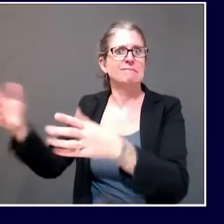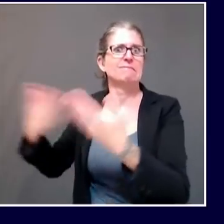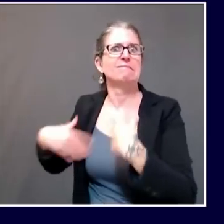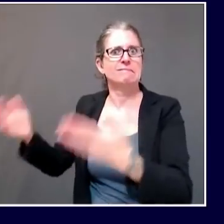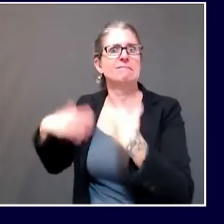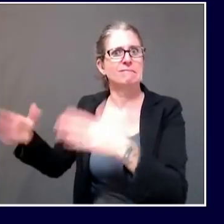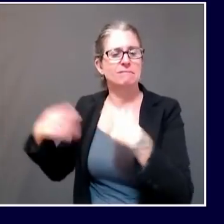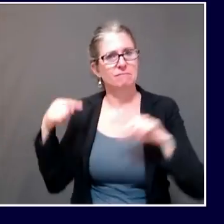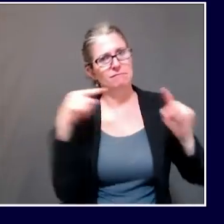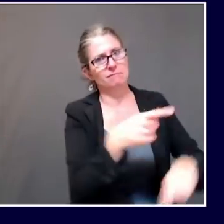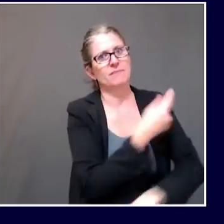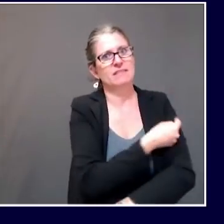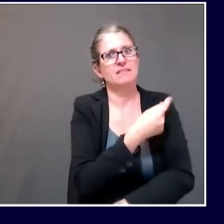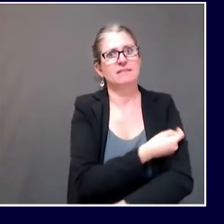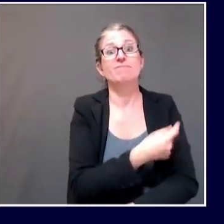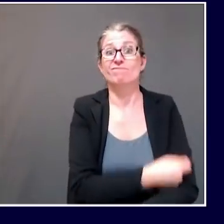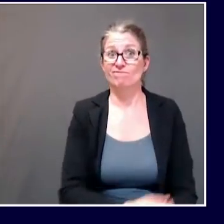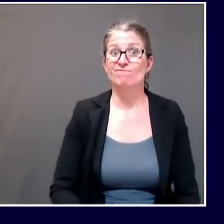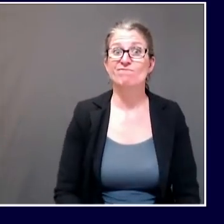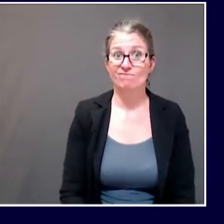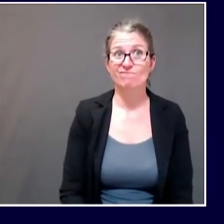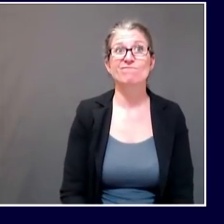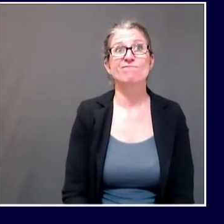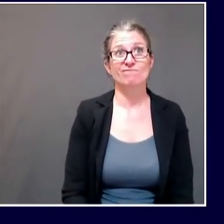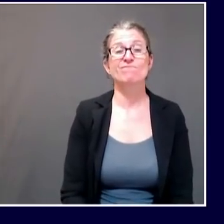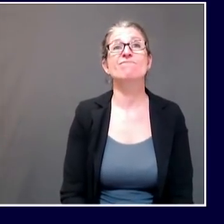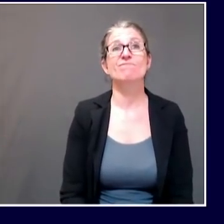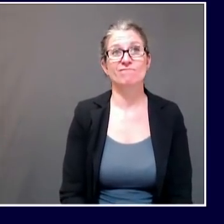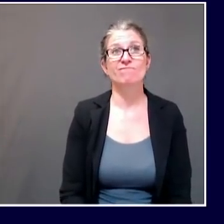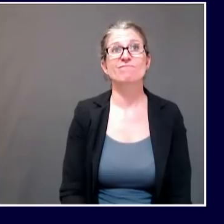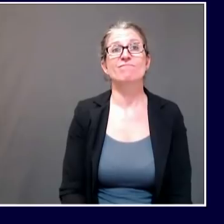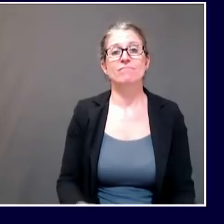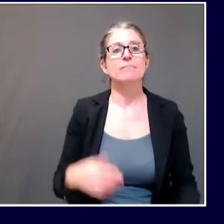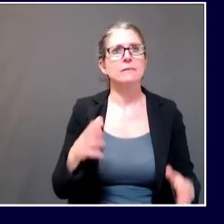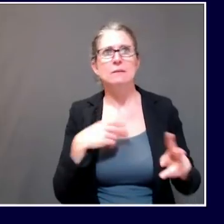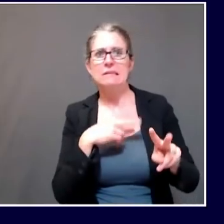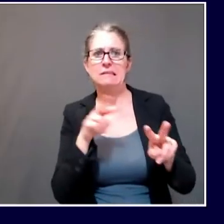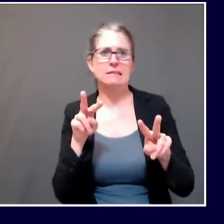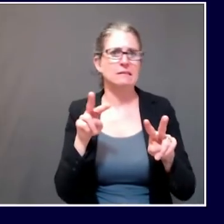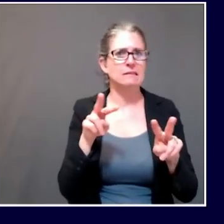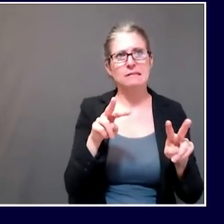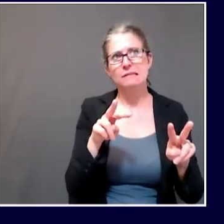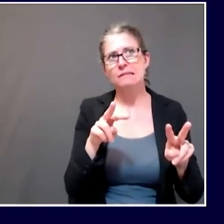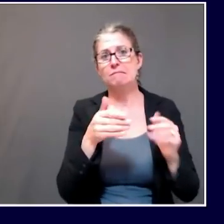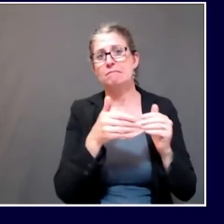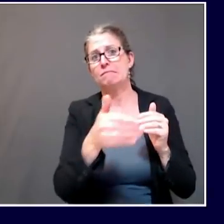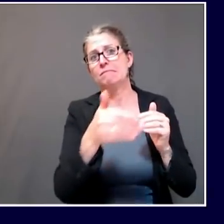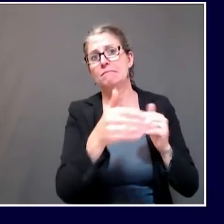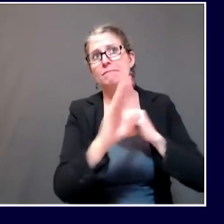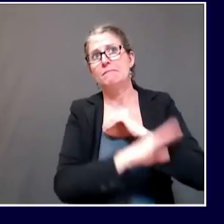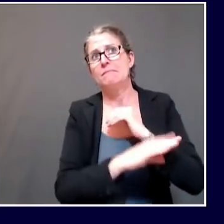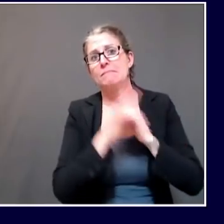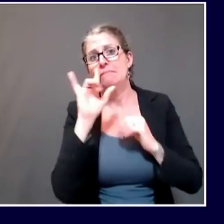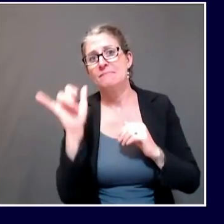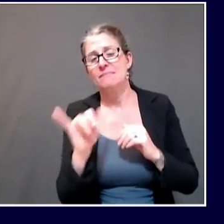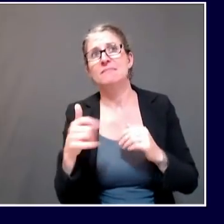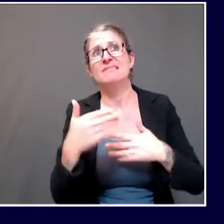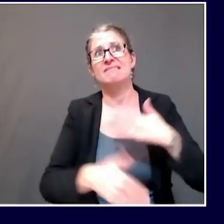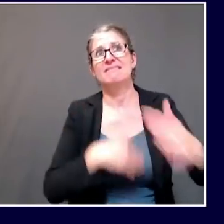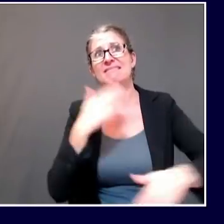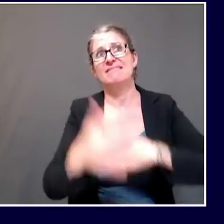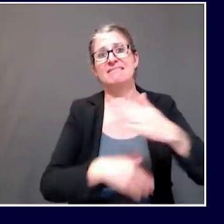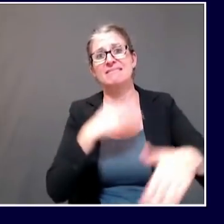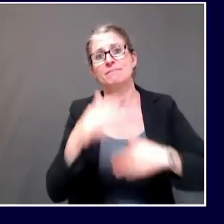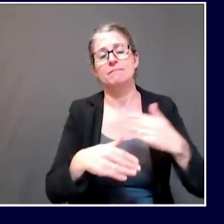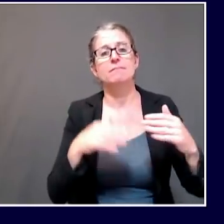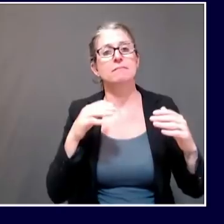where we wanted to focus our effort. We're eager to see what the data look like in the next round to see if we've made an impact there, but that's really where we're focusing a